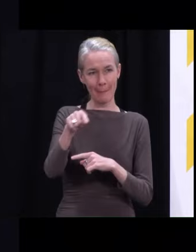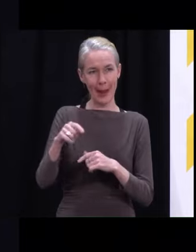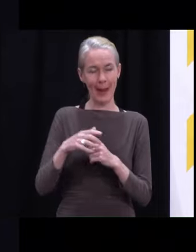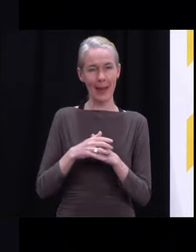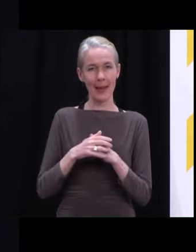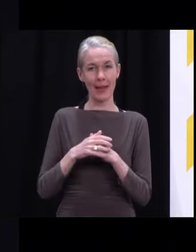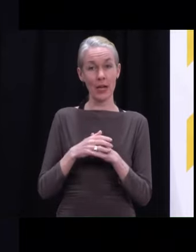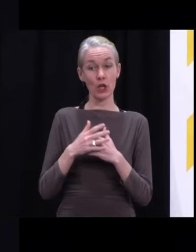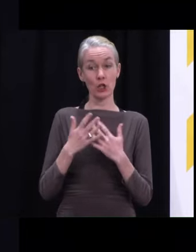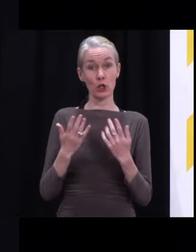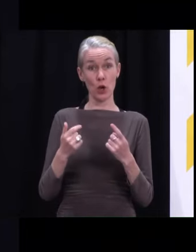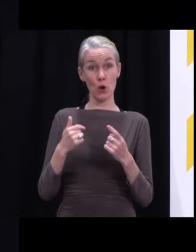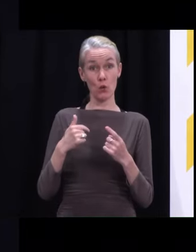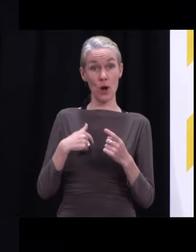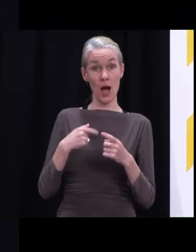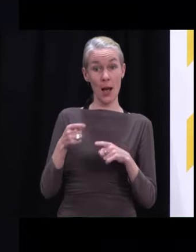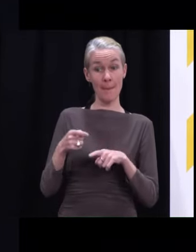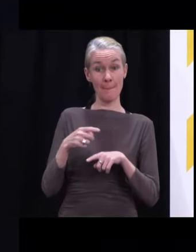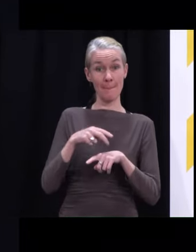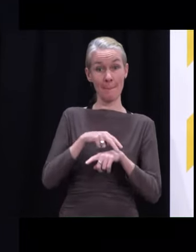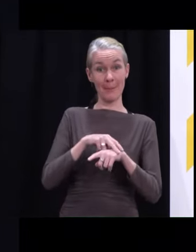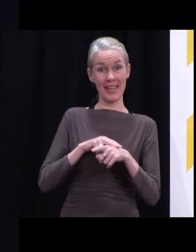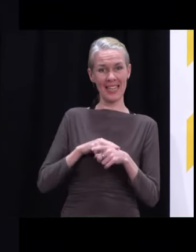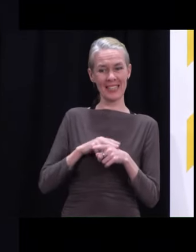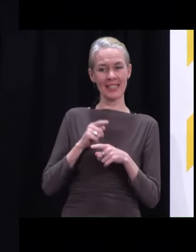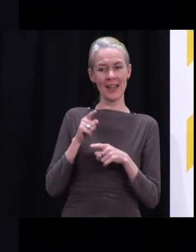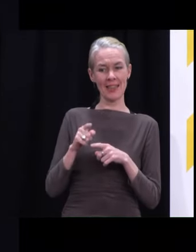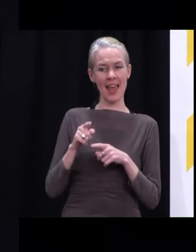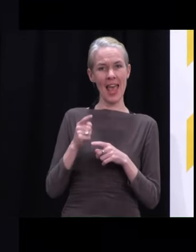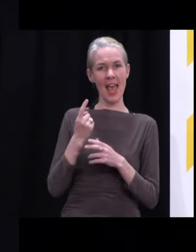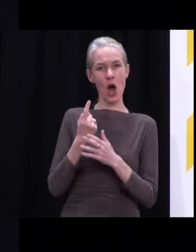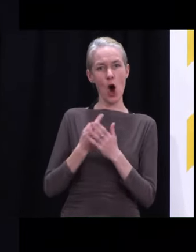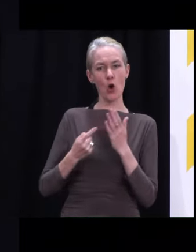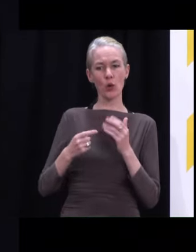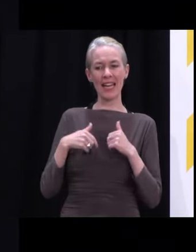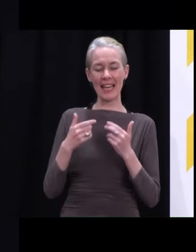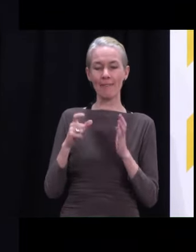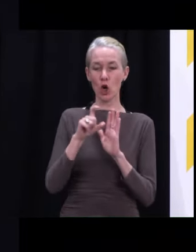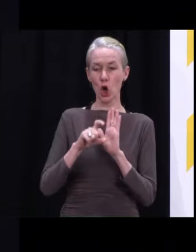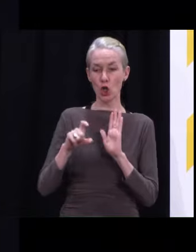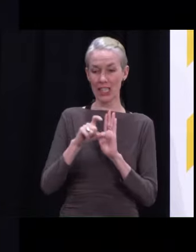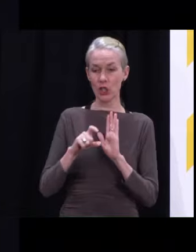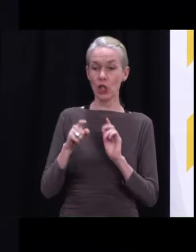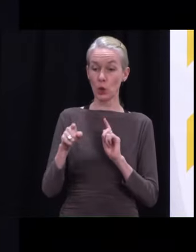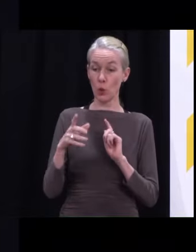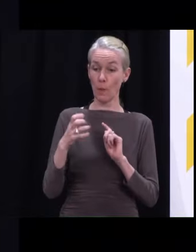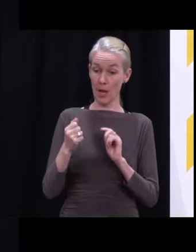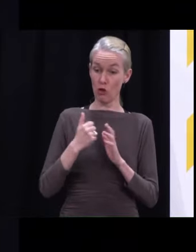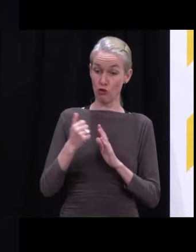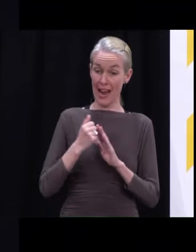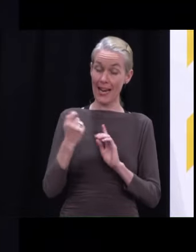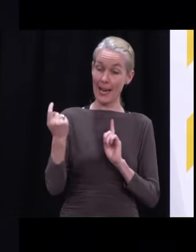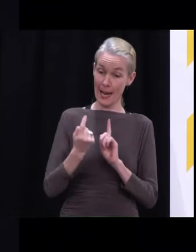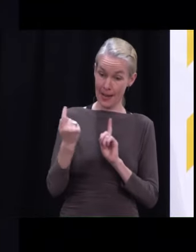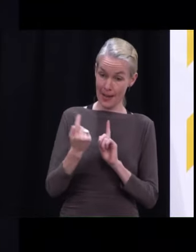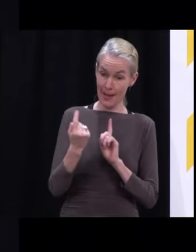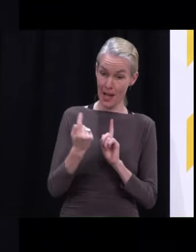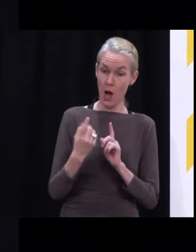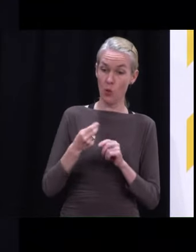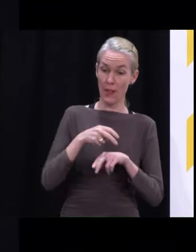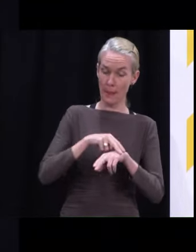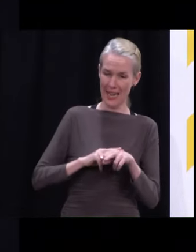rehabilitation and that a mental health treatment pathway was ignored. I mean, you obviously have more information than it's out there in the public.